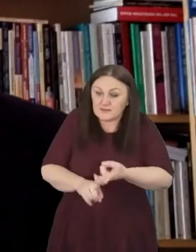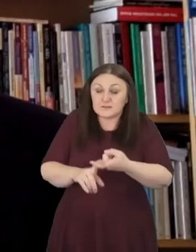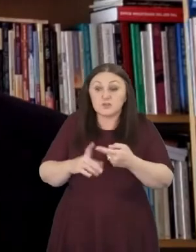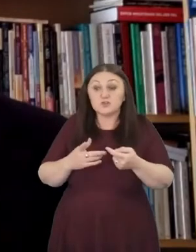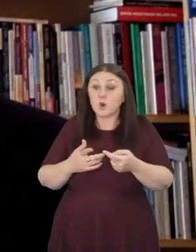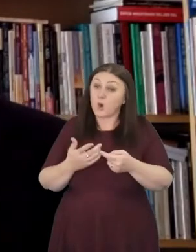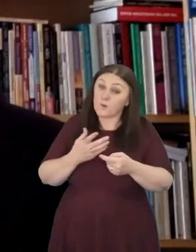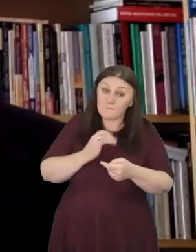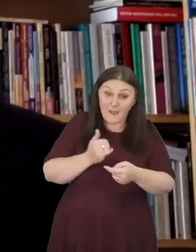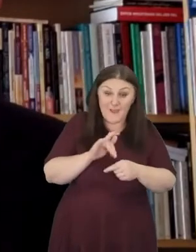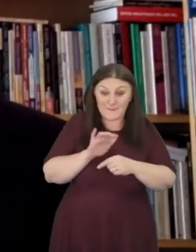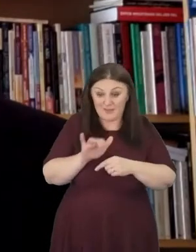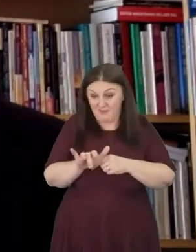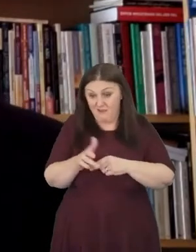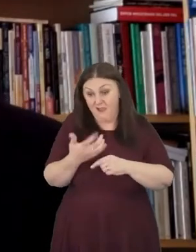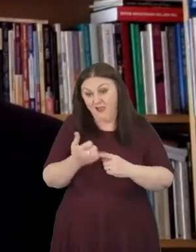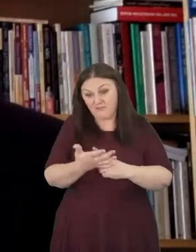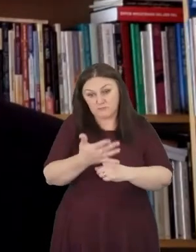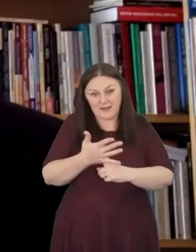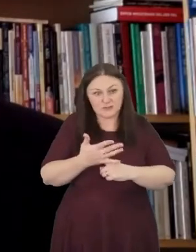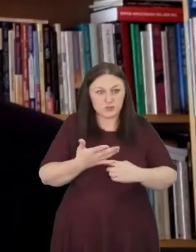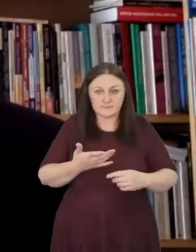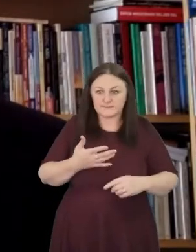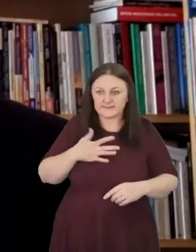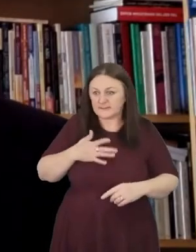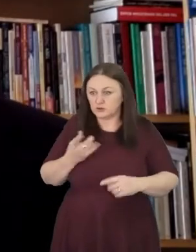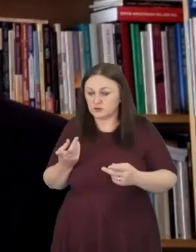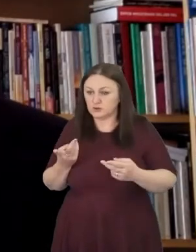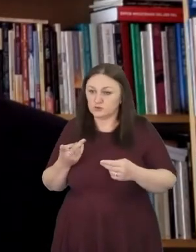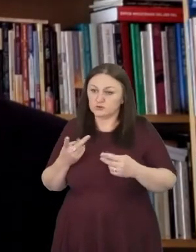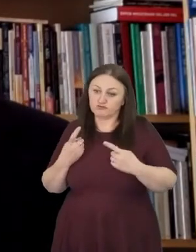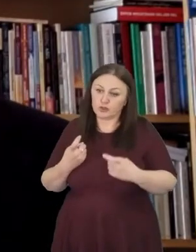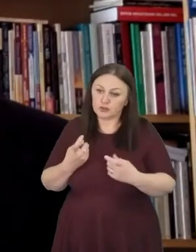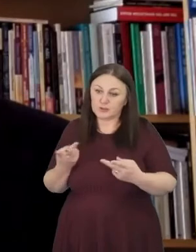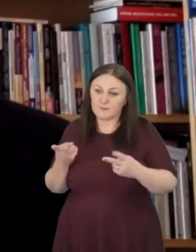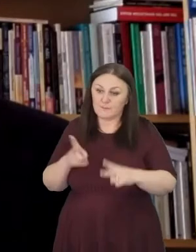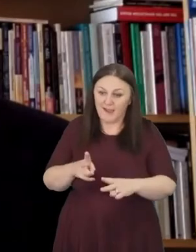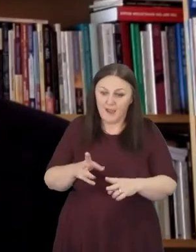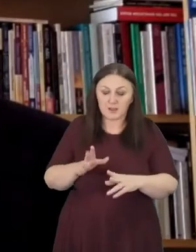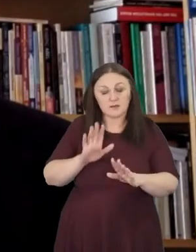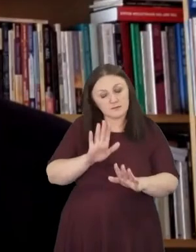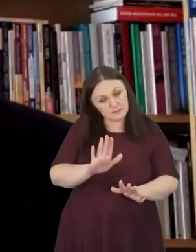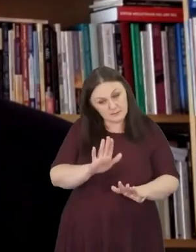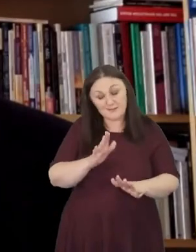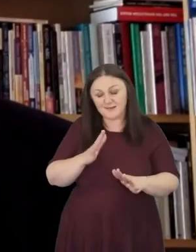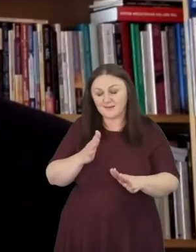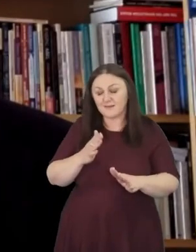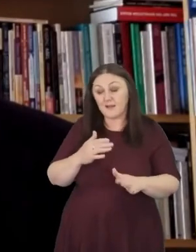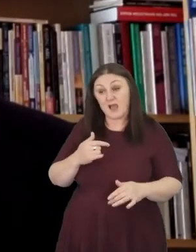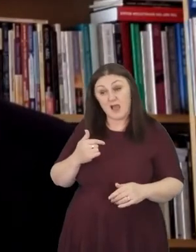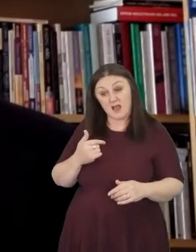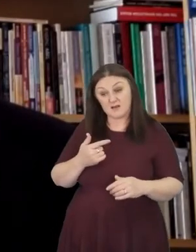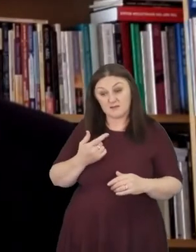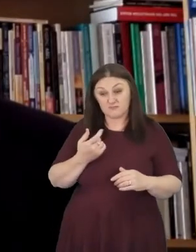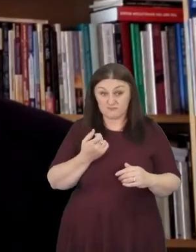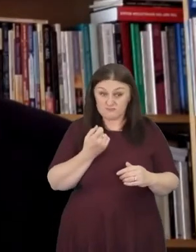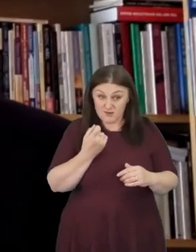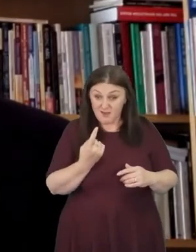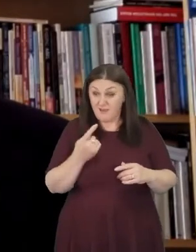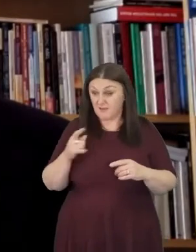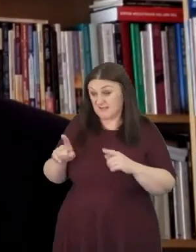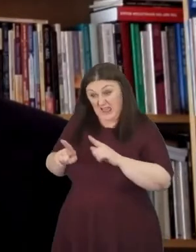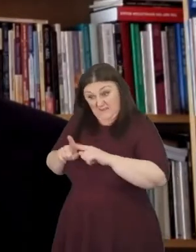back into things. I'm going to need a slow start because of my condition but I think that many of our churches will